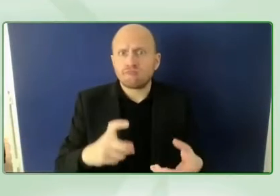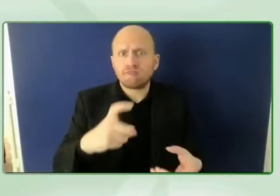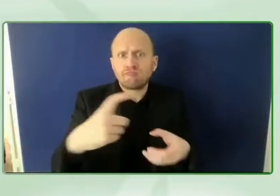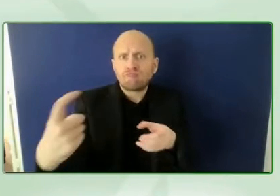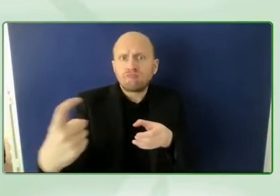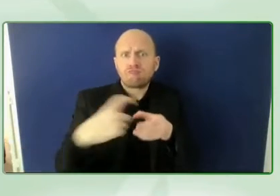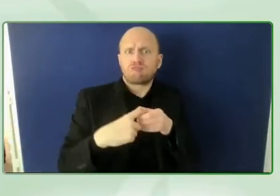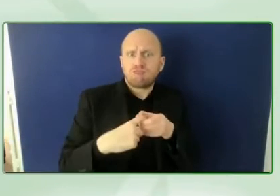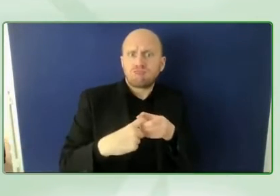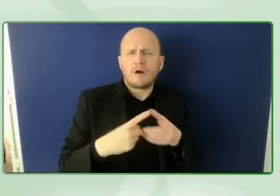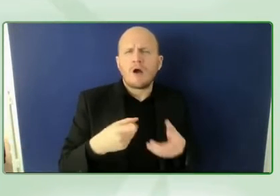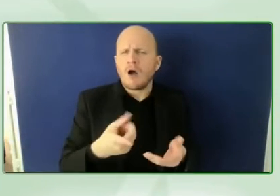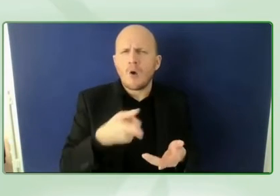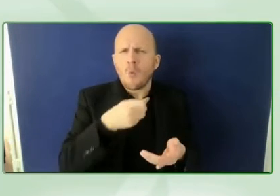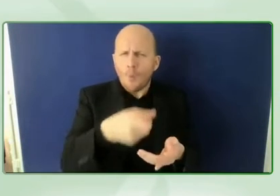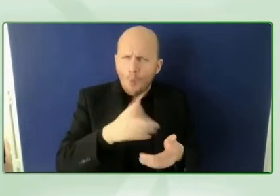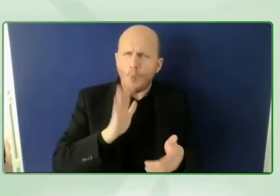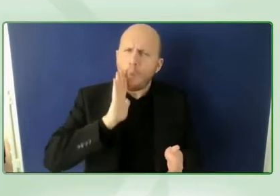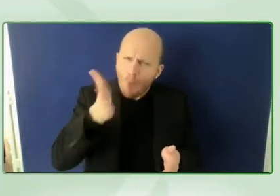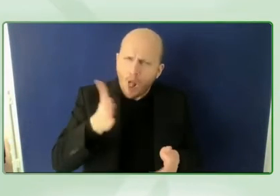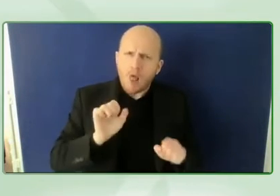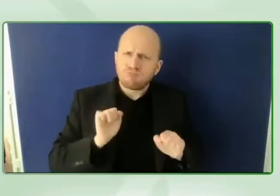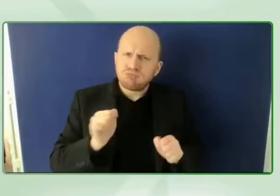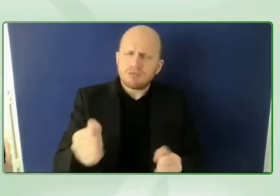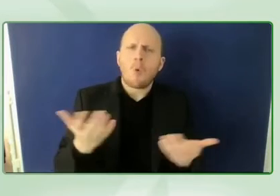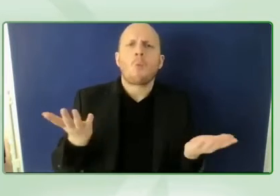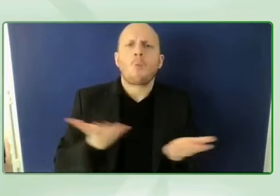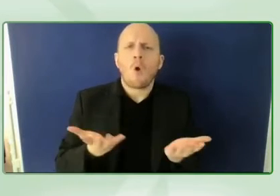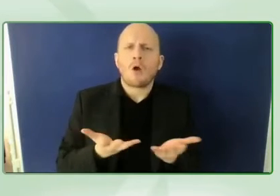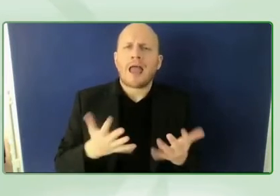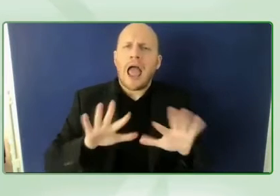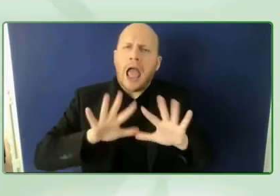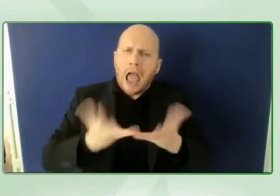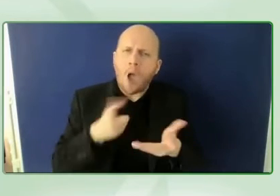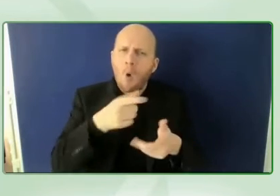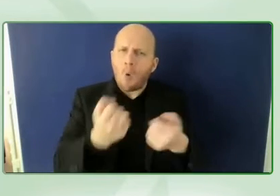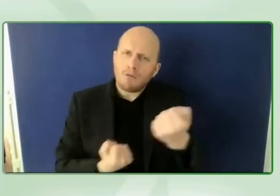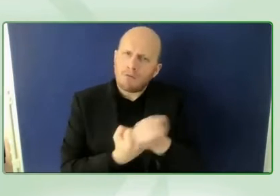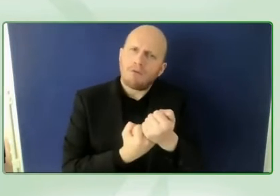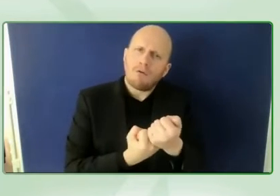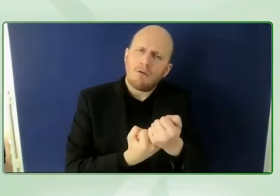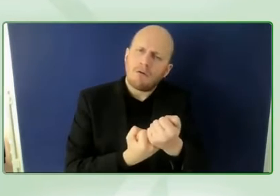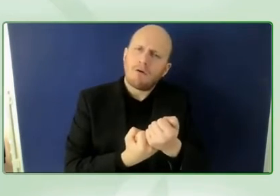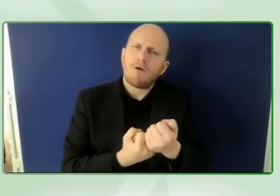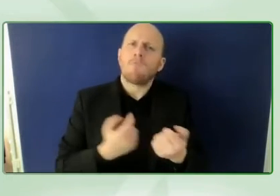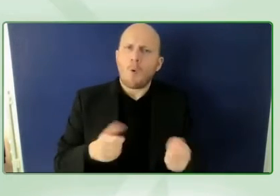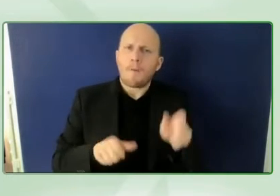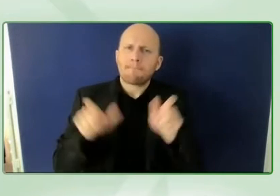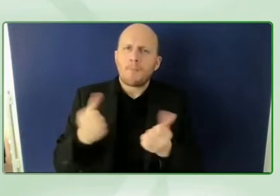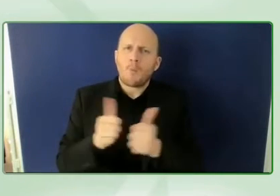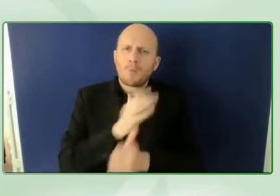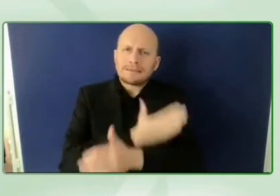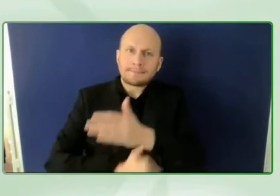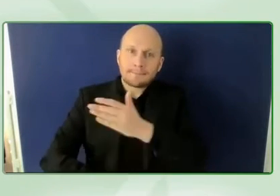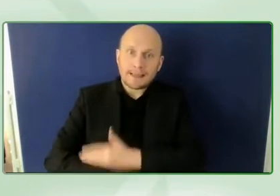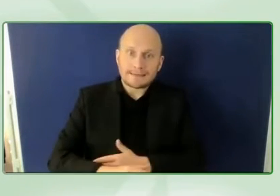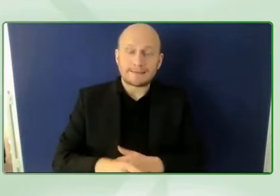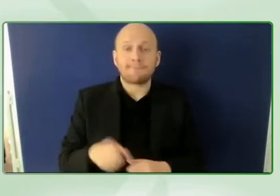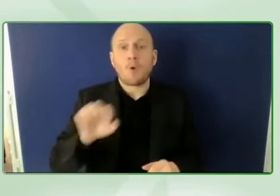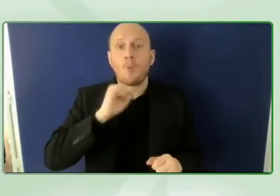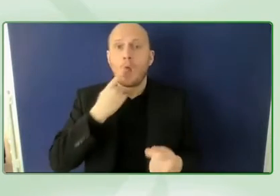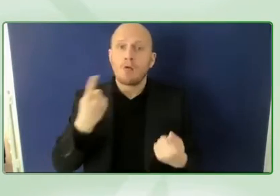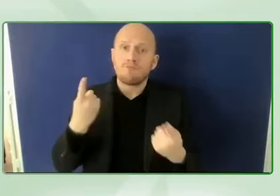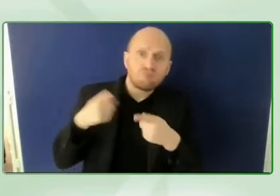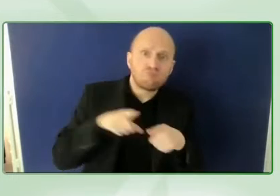disabilities those commitments will be aligned with the global disability summit and we'll be launching the purple pledges